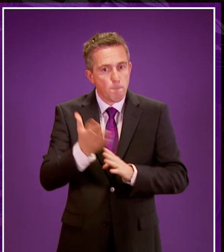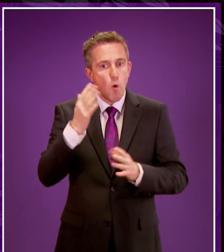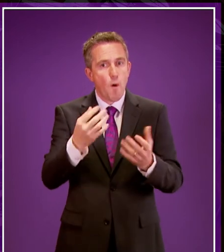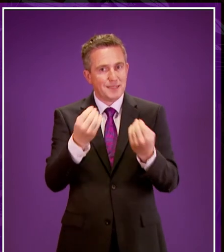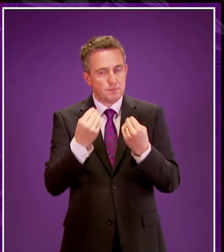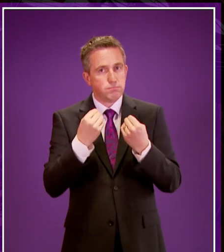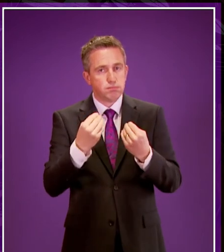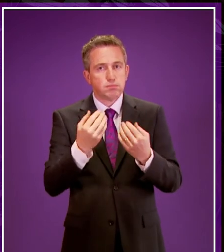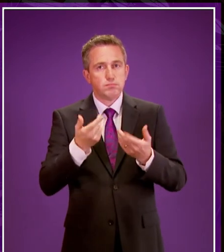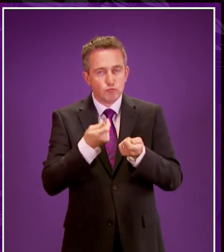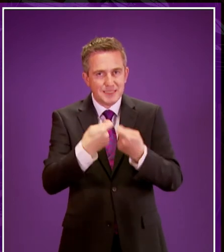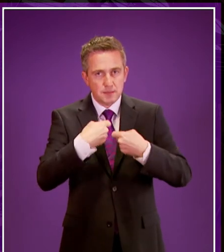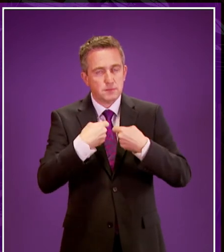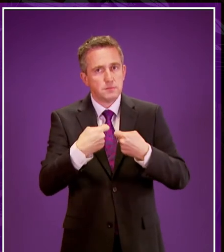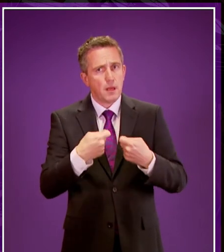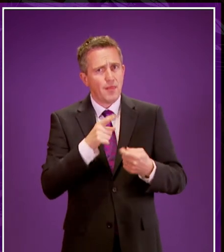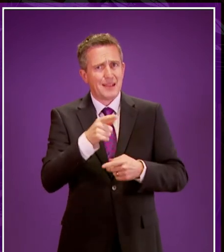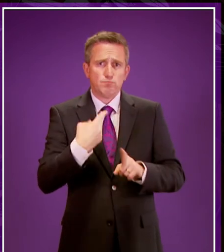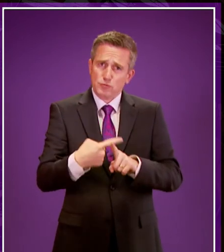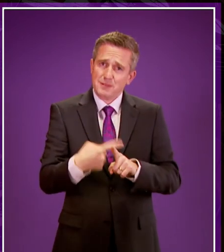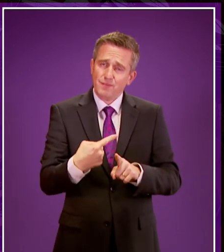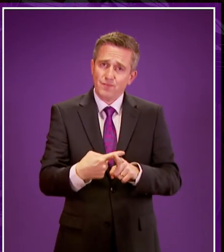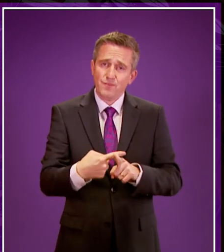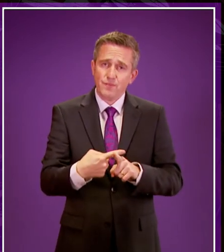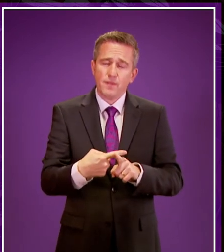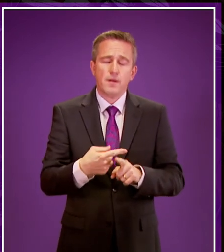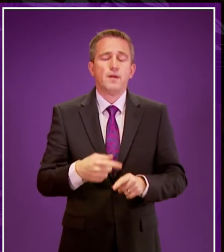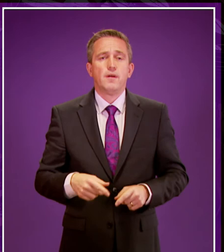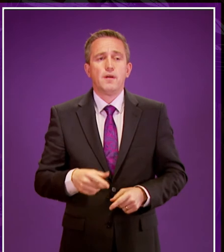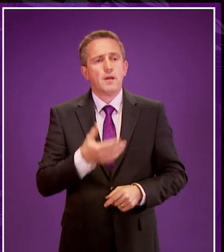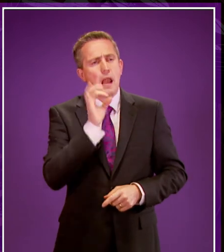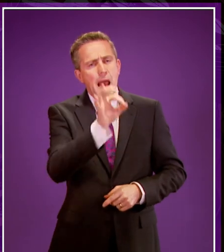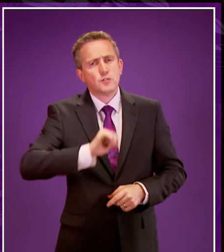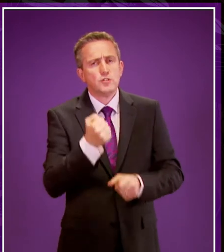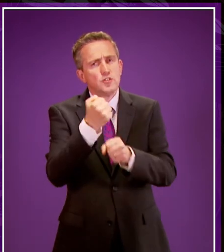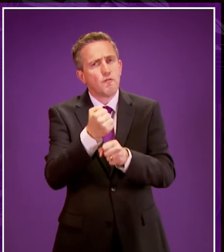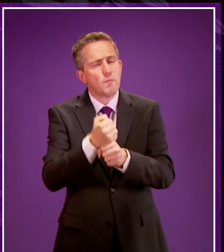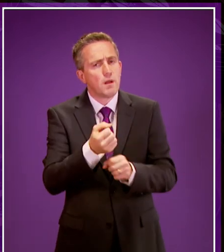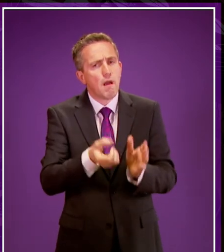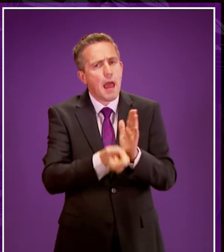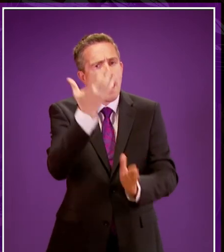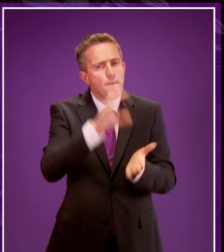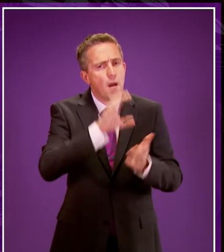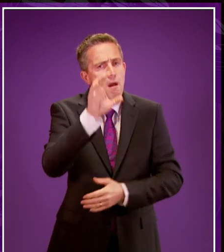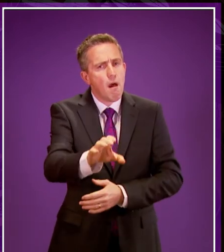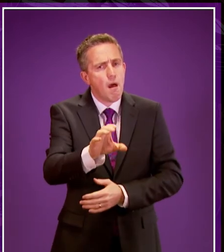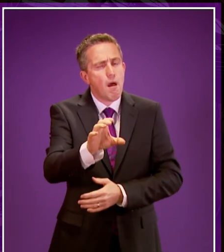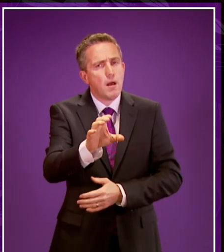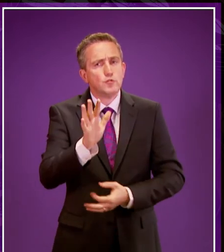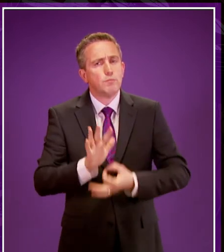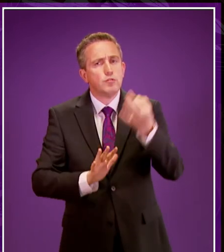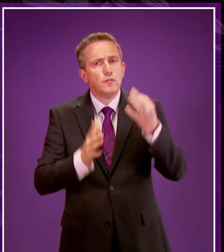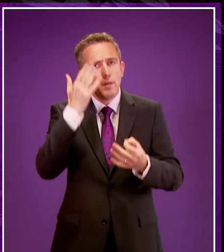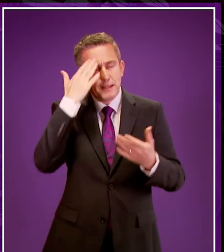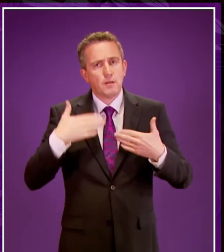-specialised wards has fallen dramatically, and I congratulate you for that. Can I ask the Scottish Government what investment it's making to increase the mental health